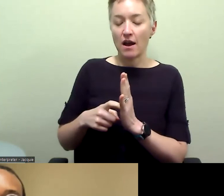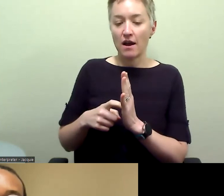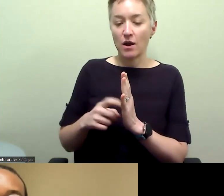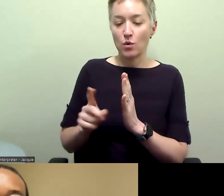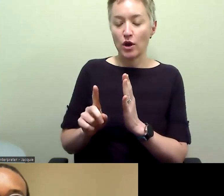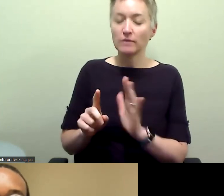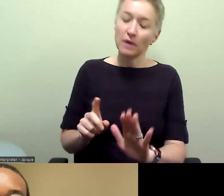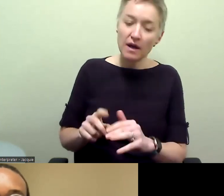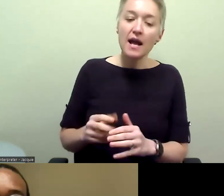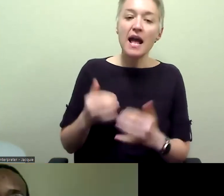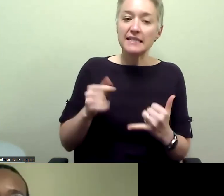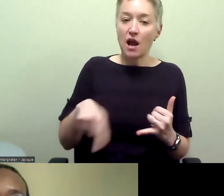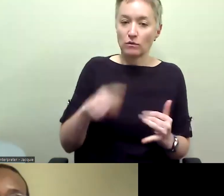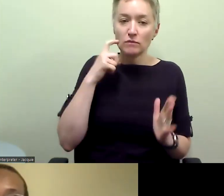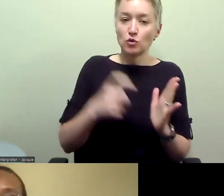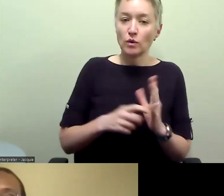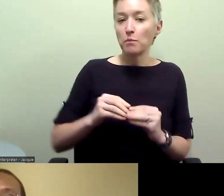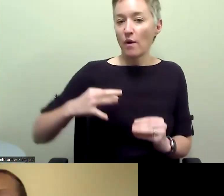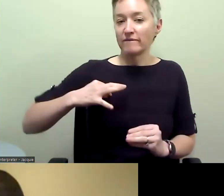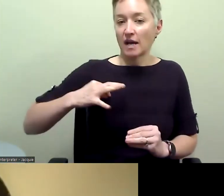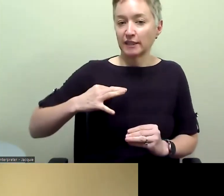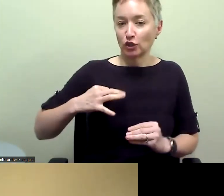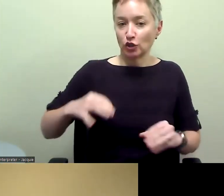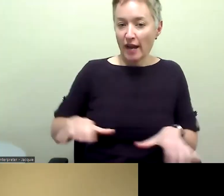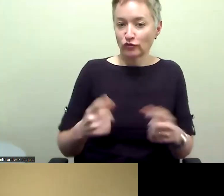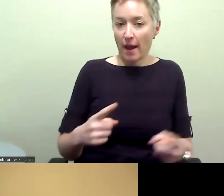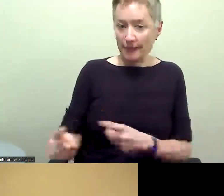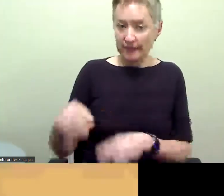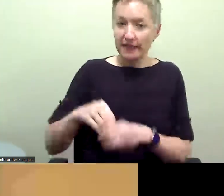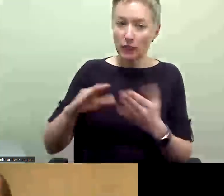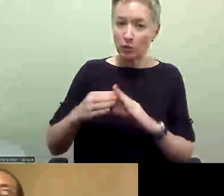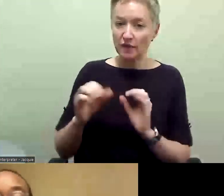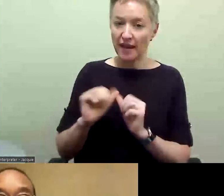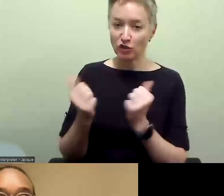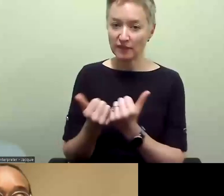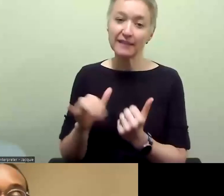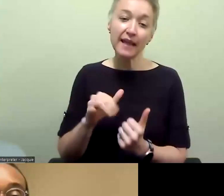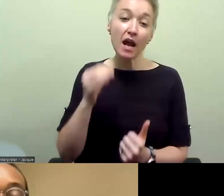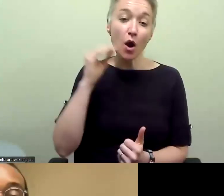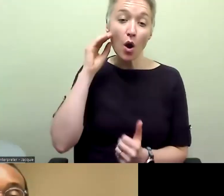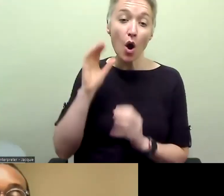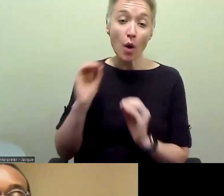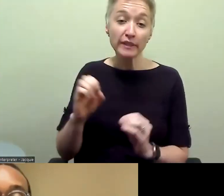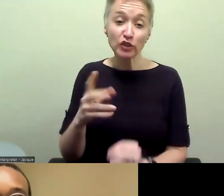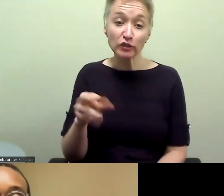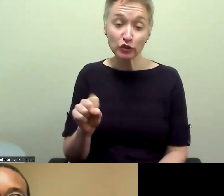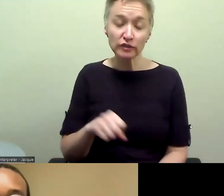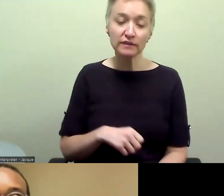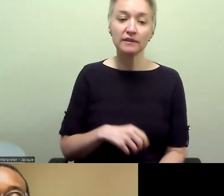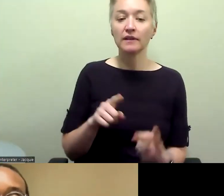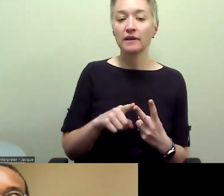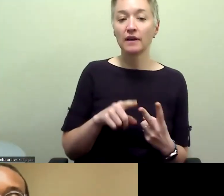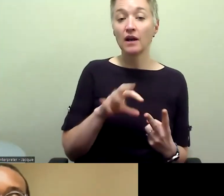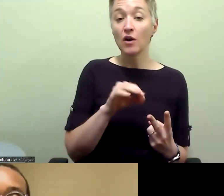increased volunteer in, um, community agencies, such as homeless shelters, um, Food Link, um,